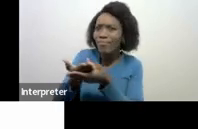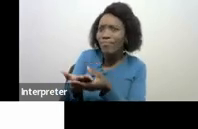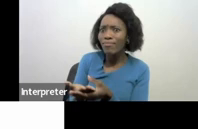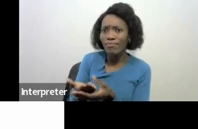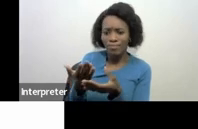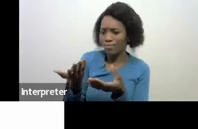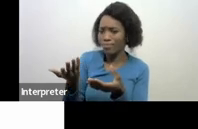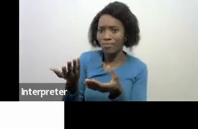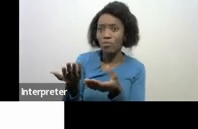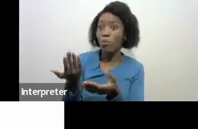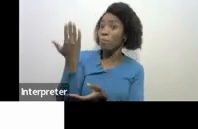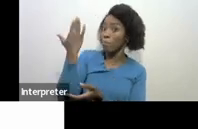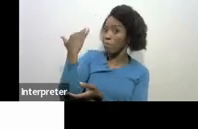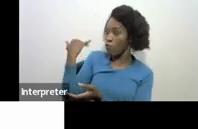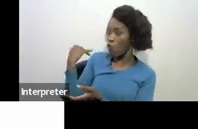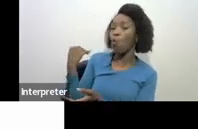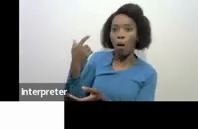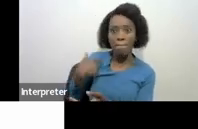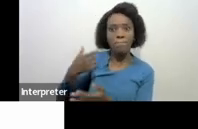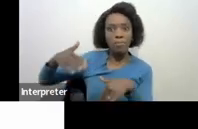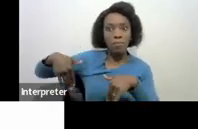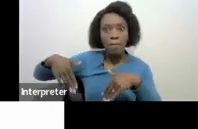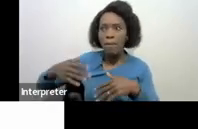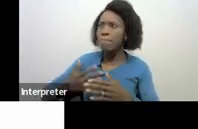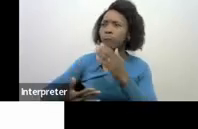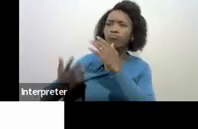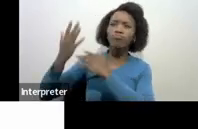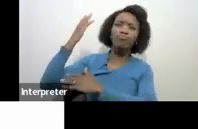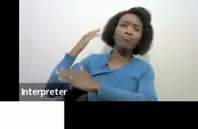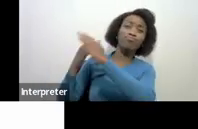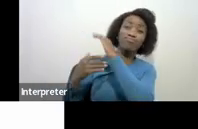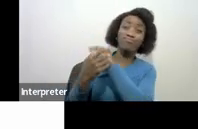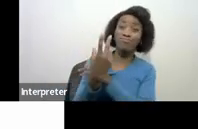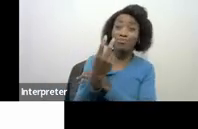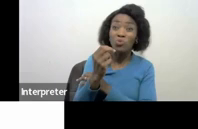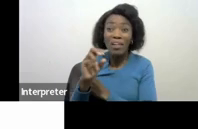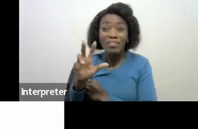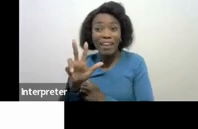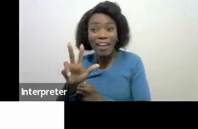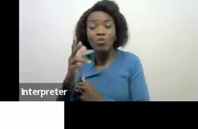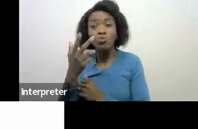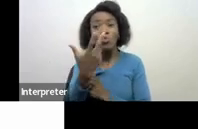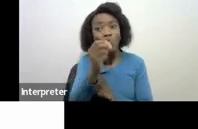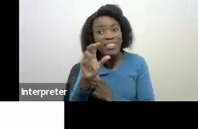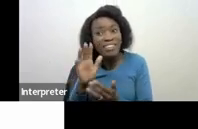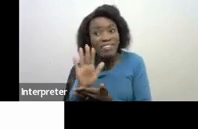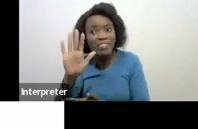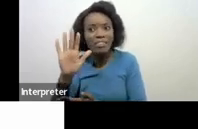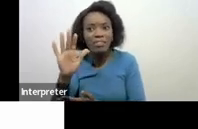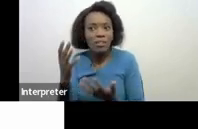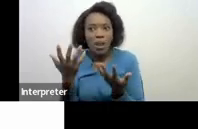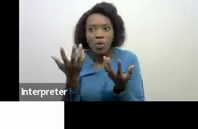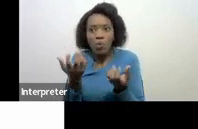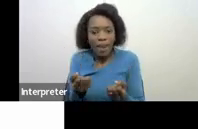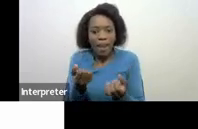previous defaults and they go back 2008 or 2015 I don't have all those proper